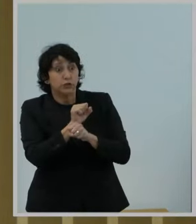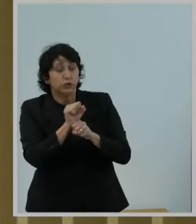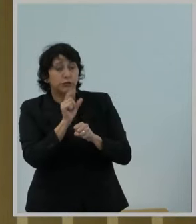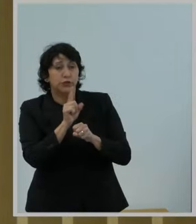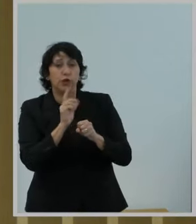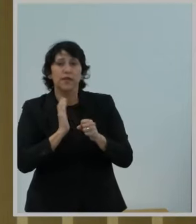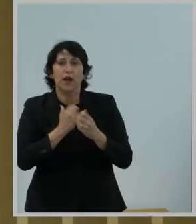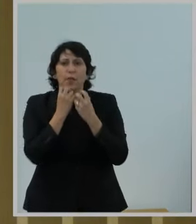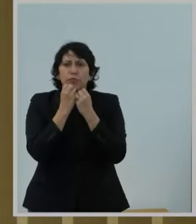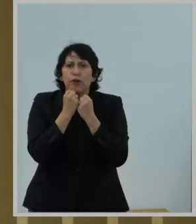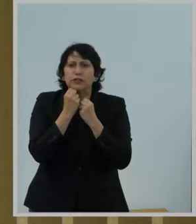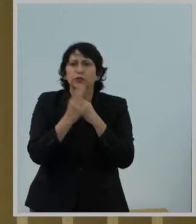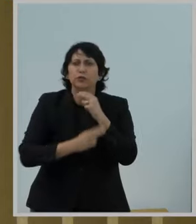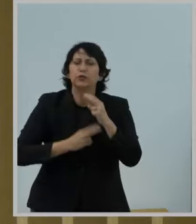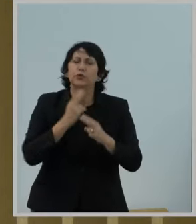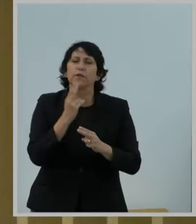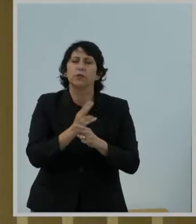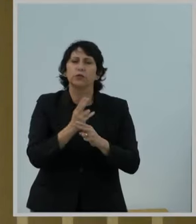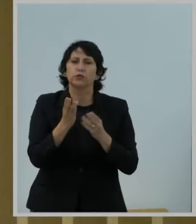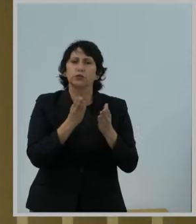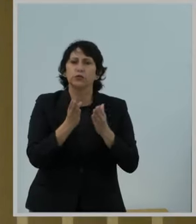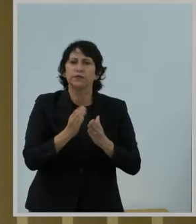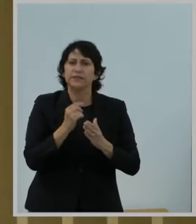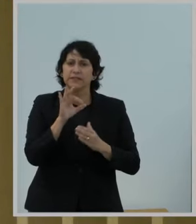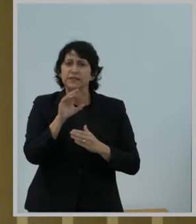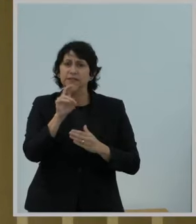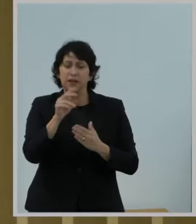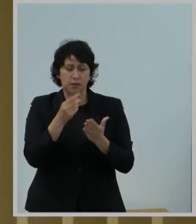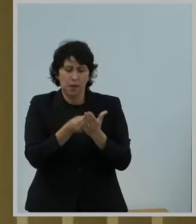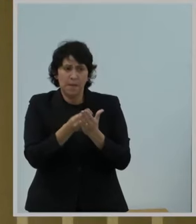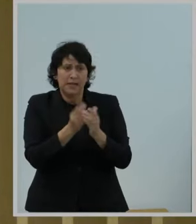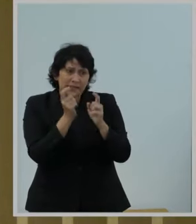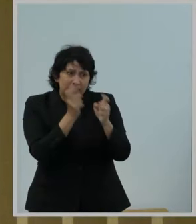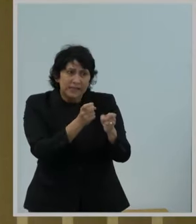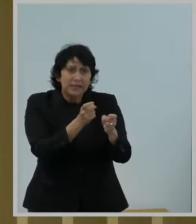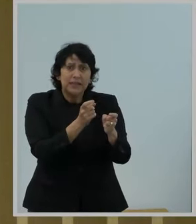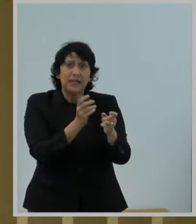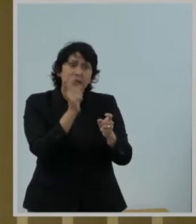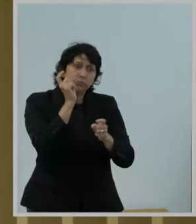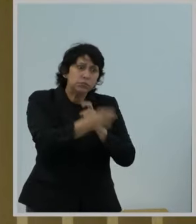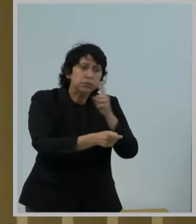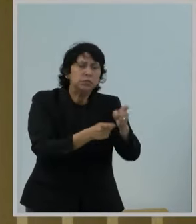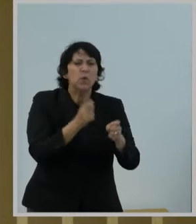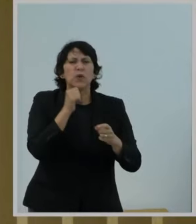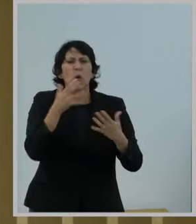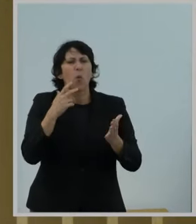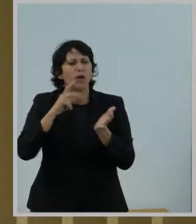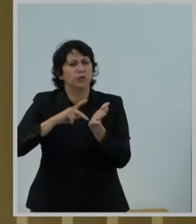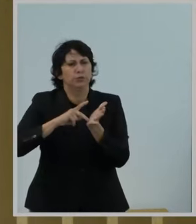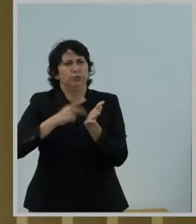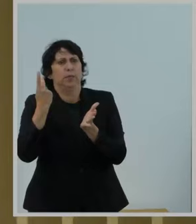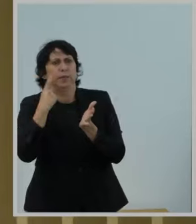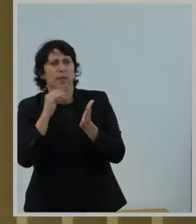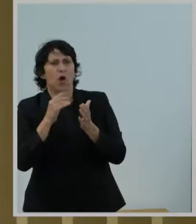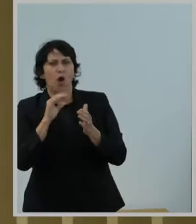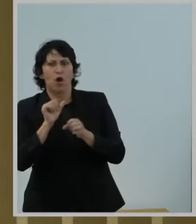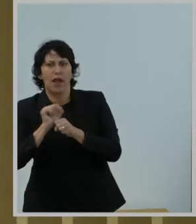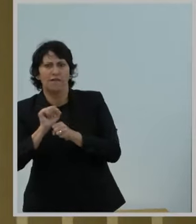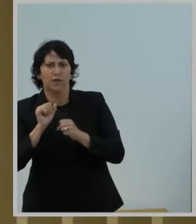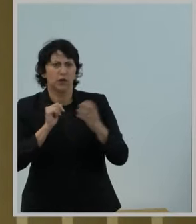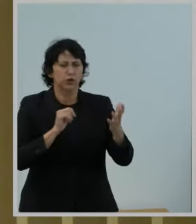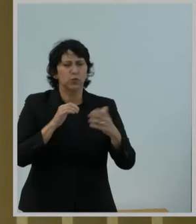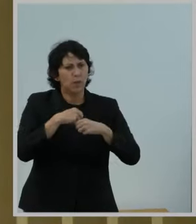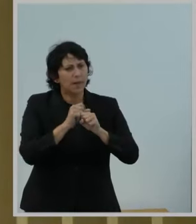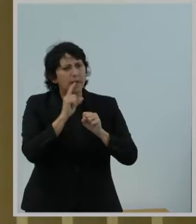our precious universal service fund dollars are not duplicative, of course, of that very significant hand and glove